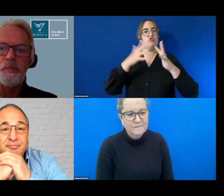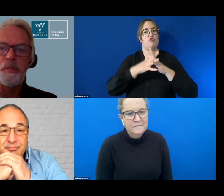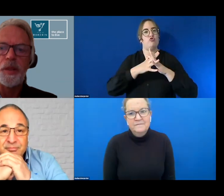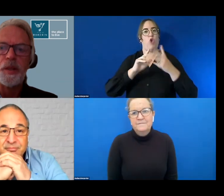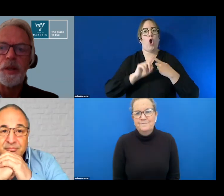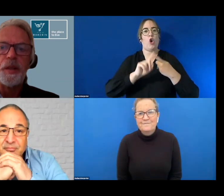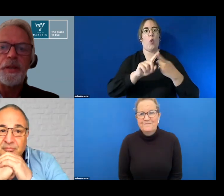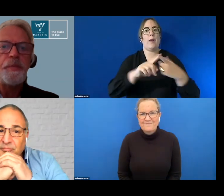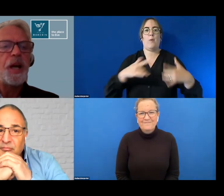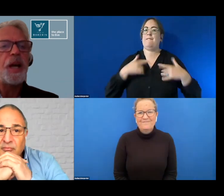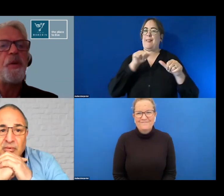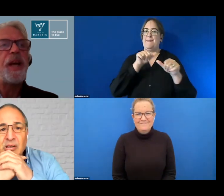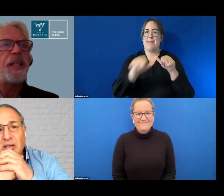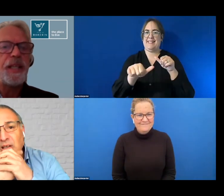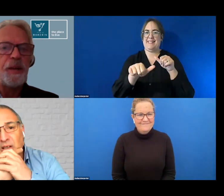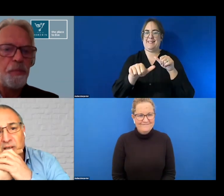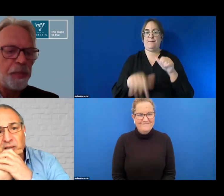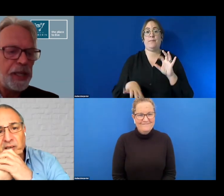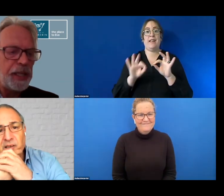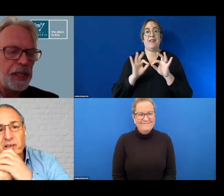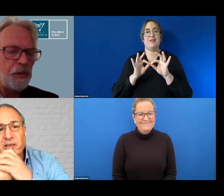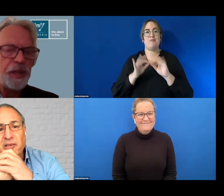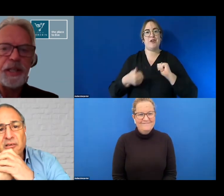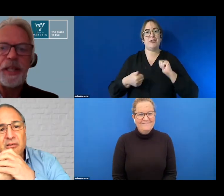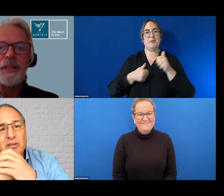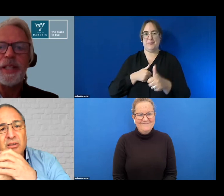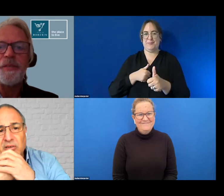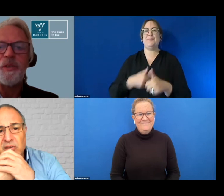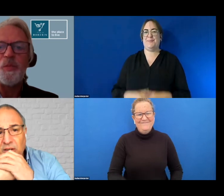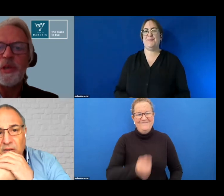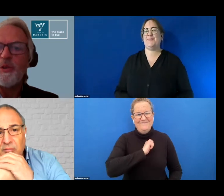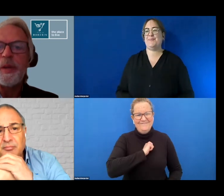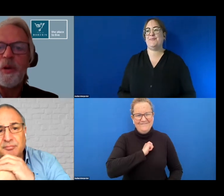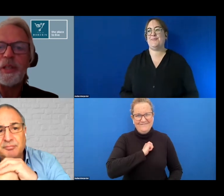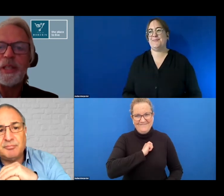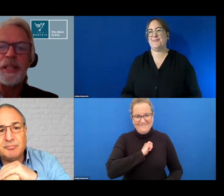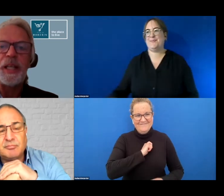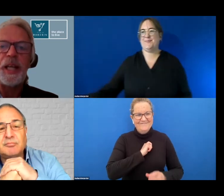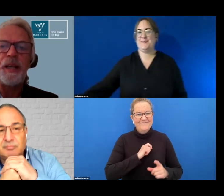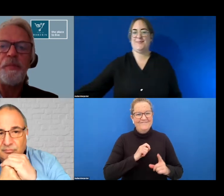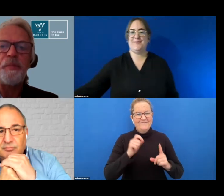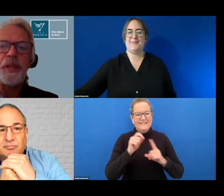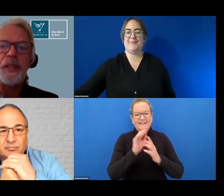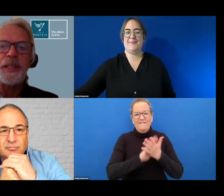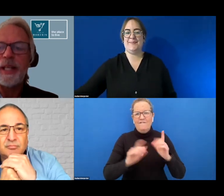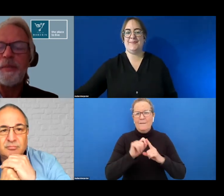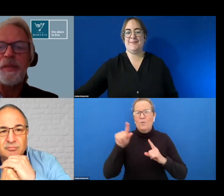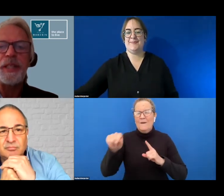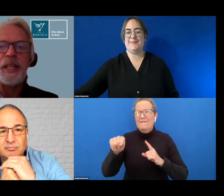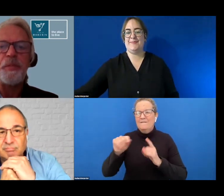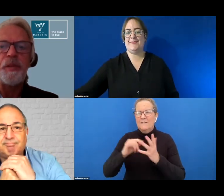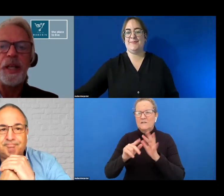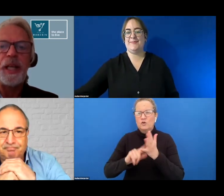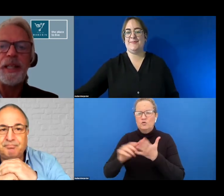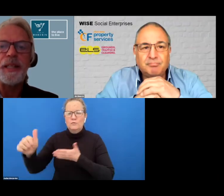i'm aware that um many uh organizations have social procurement policies um the state government